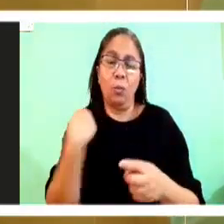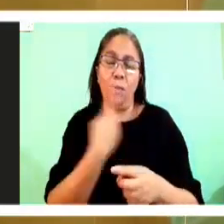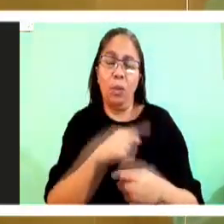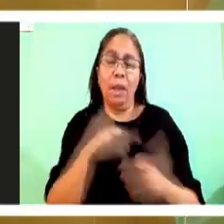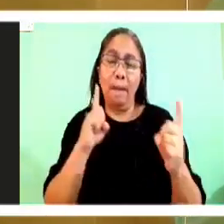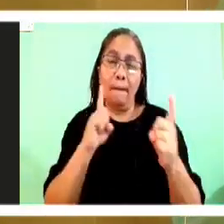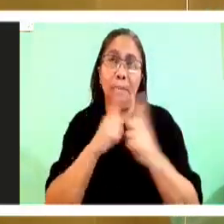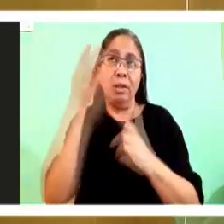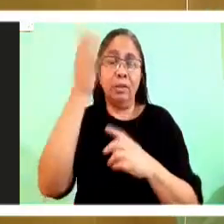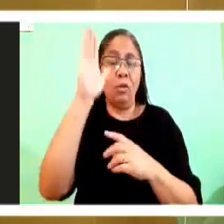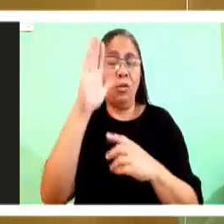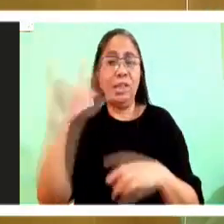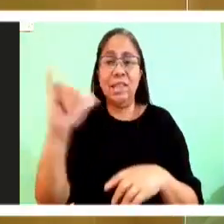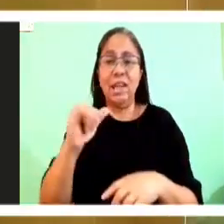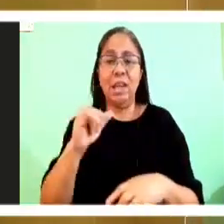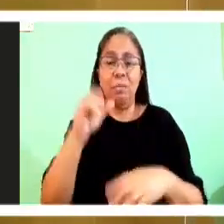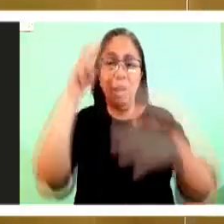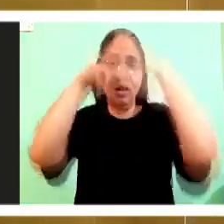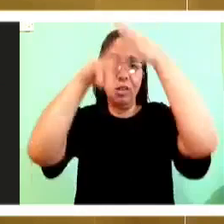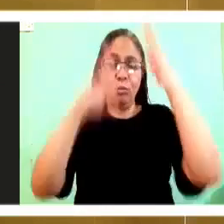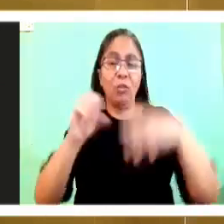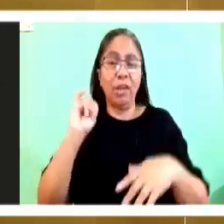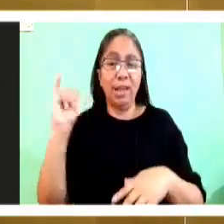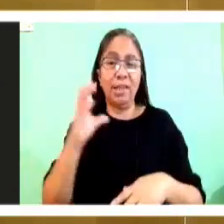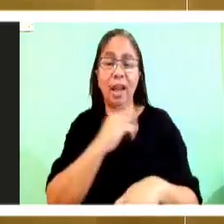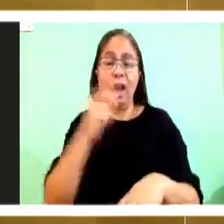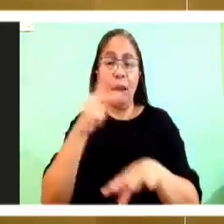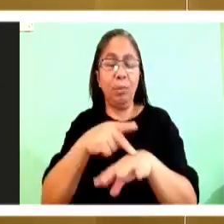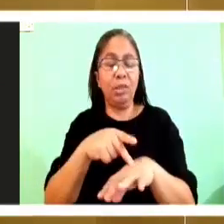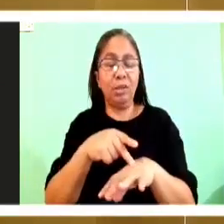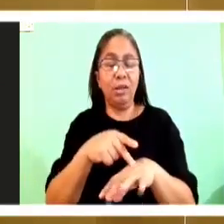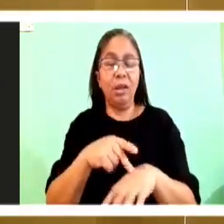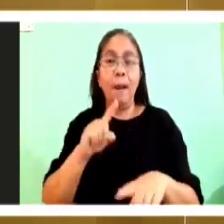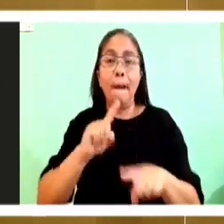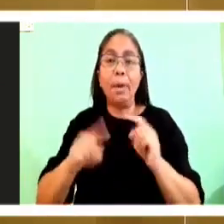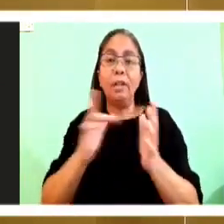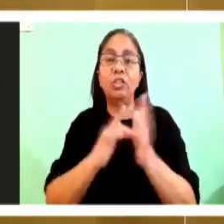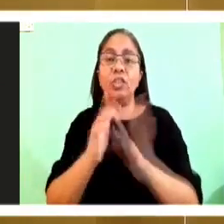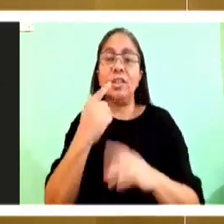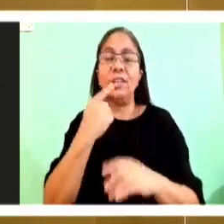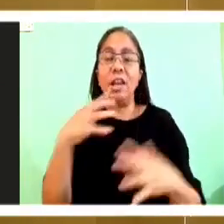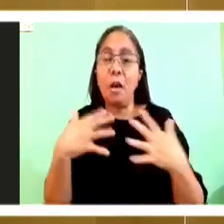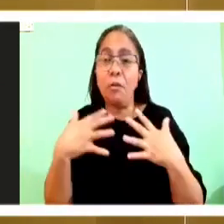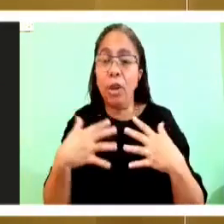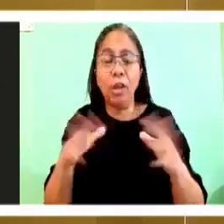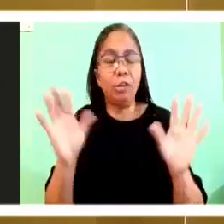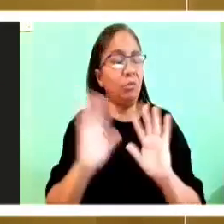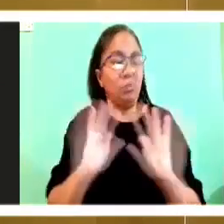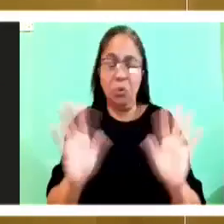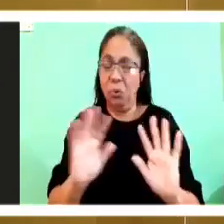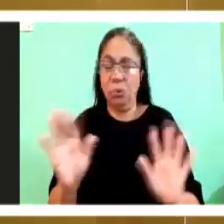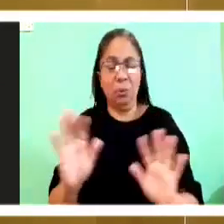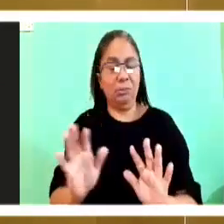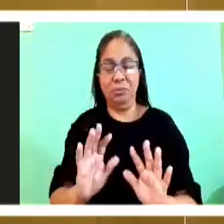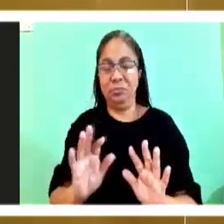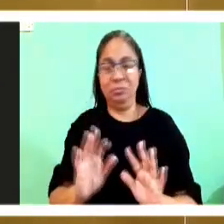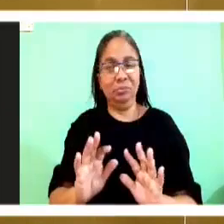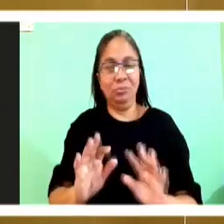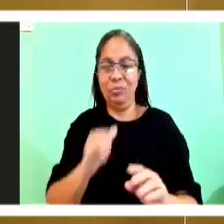experienced. Do not be afraid. Do not be